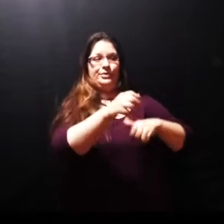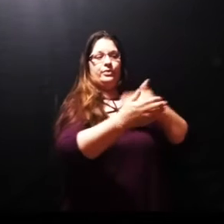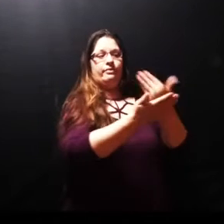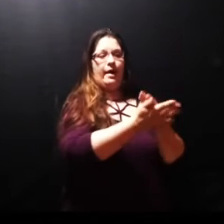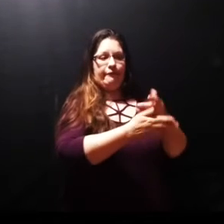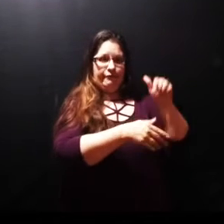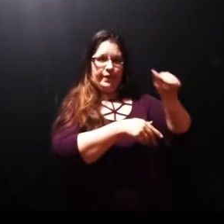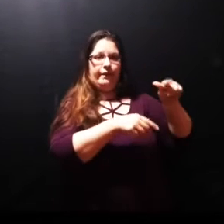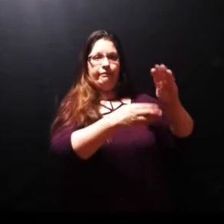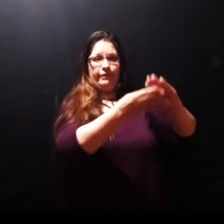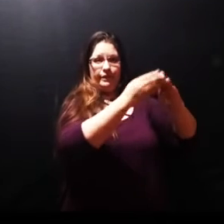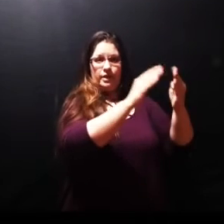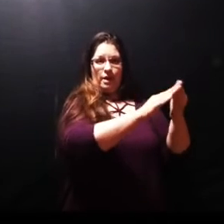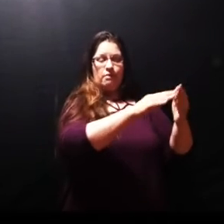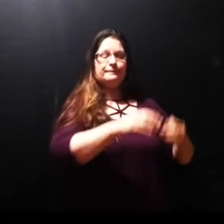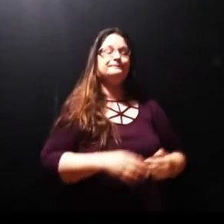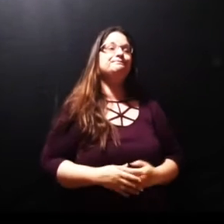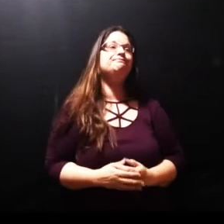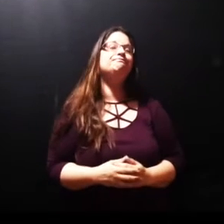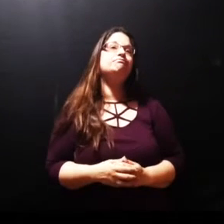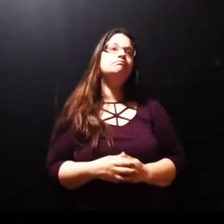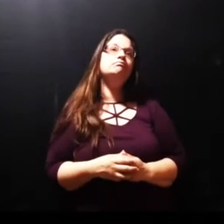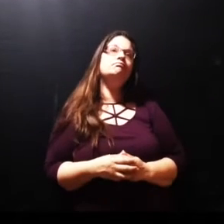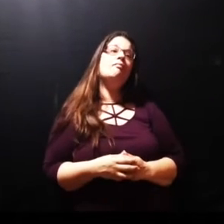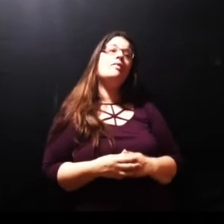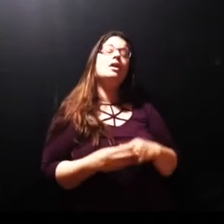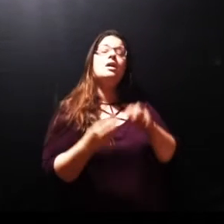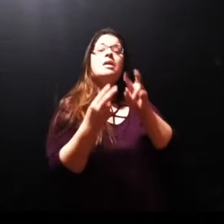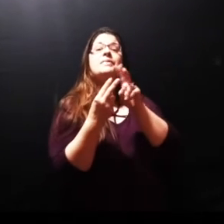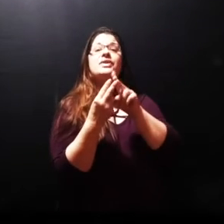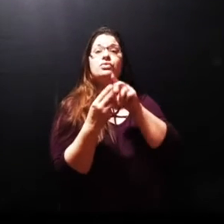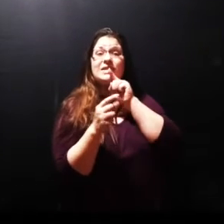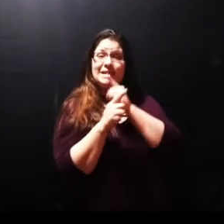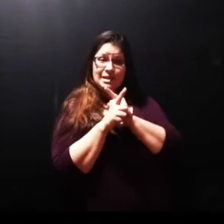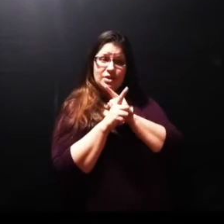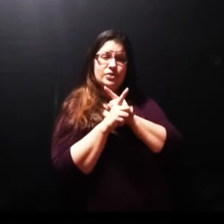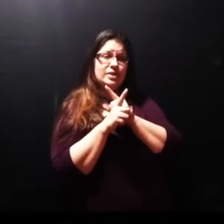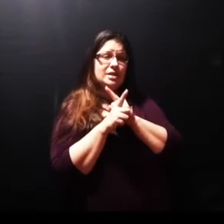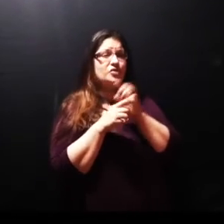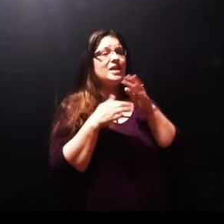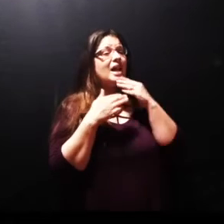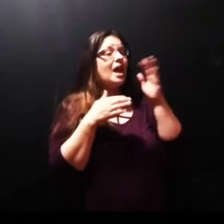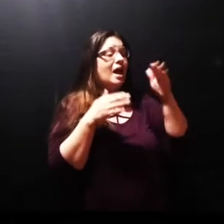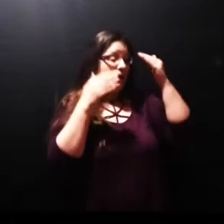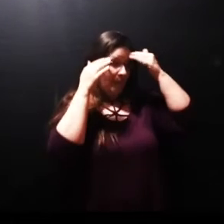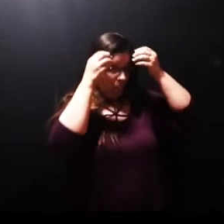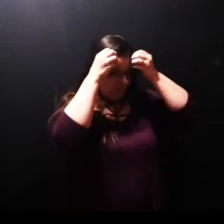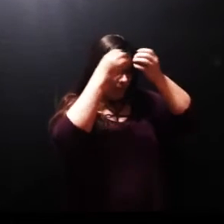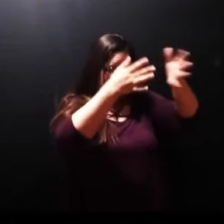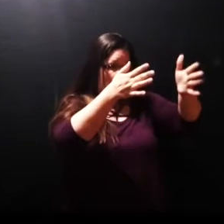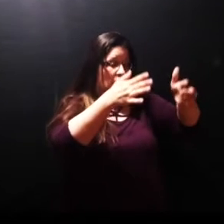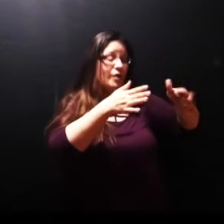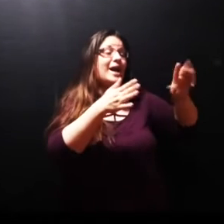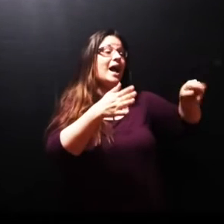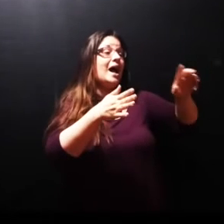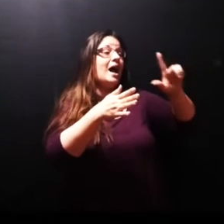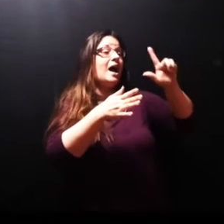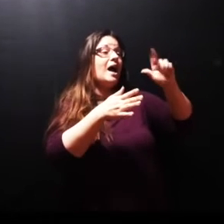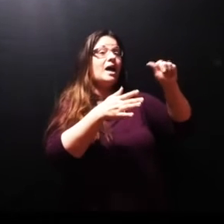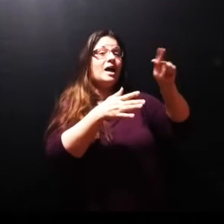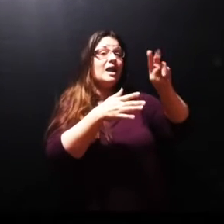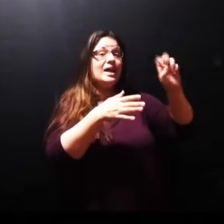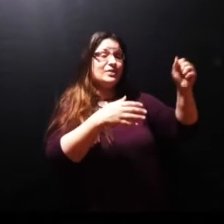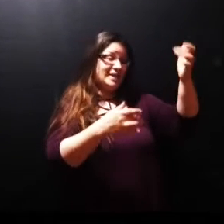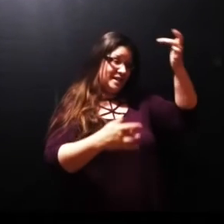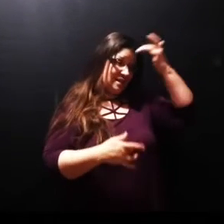Martha tell Jesus that Lazarus is sick and they're asking him to come remember that as Mary and Martha are